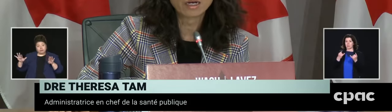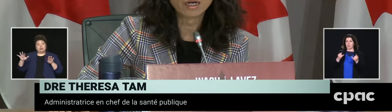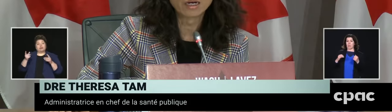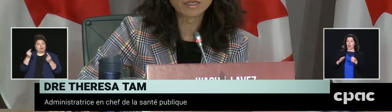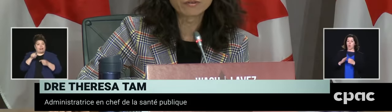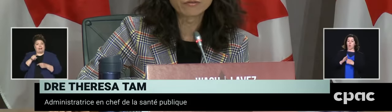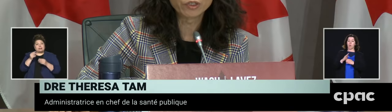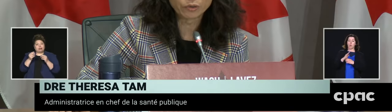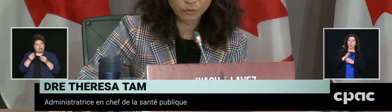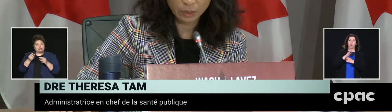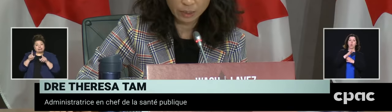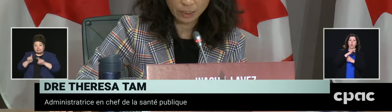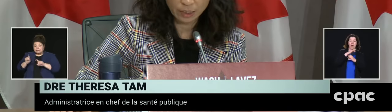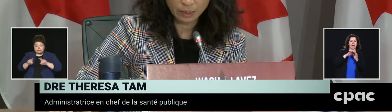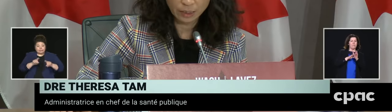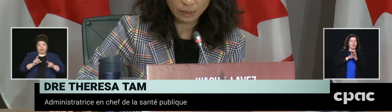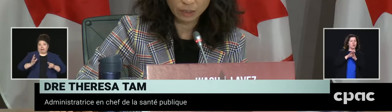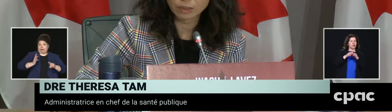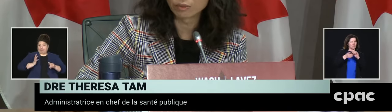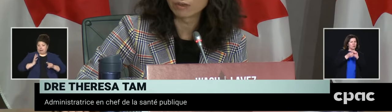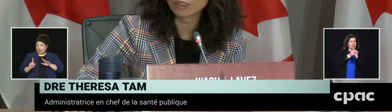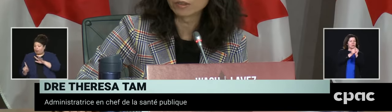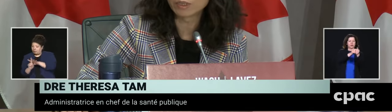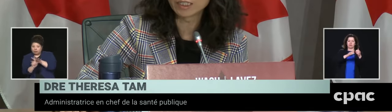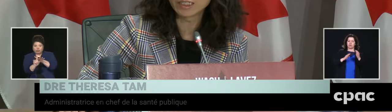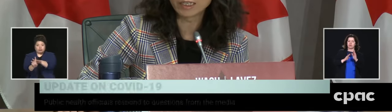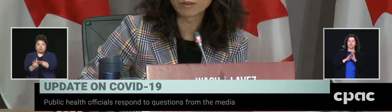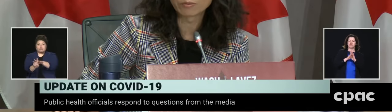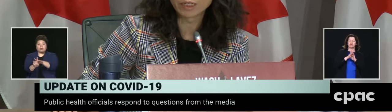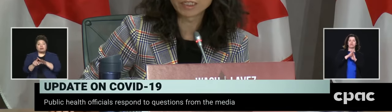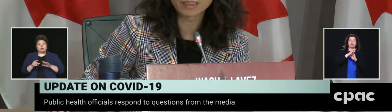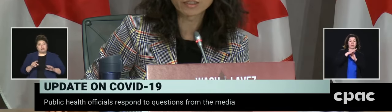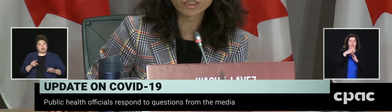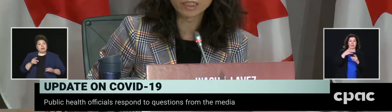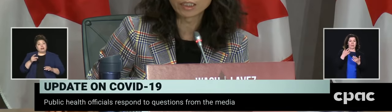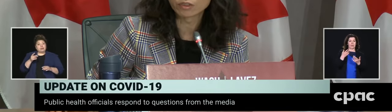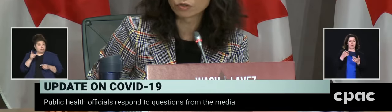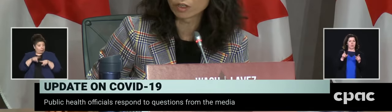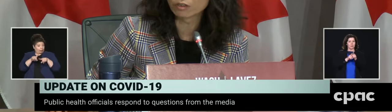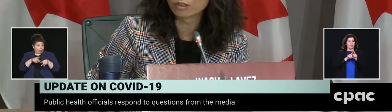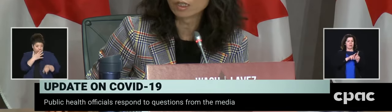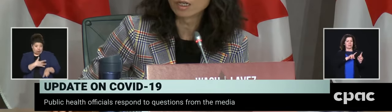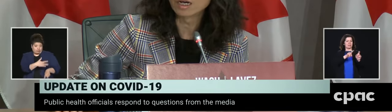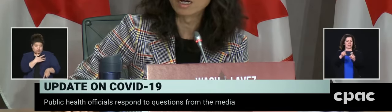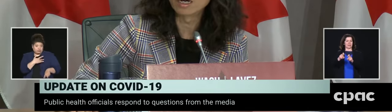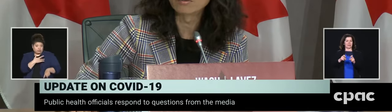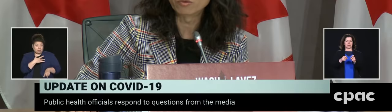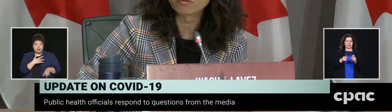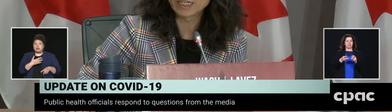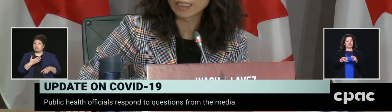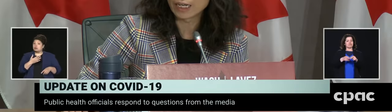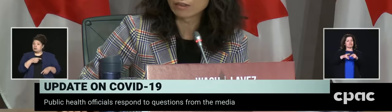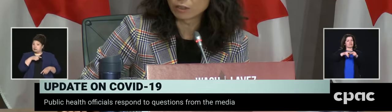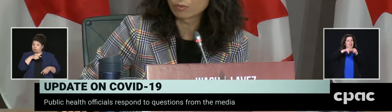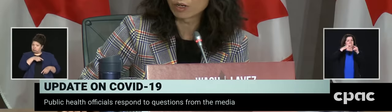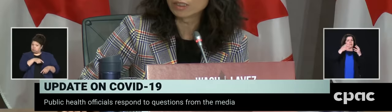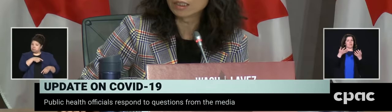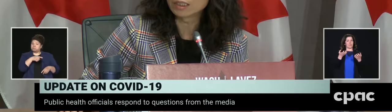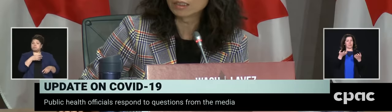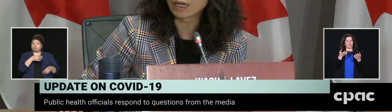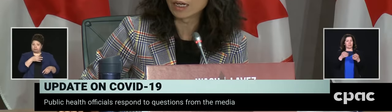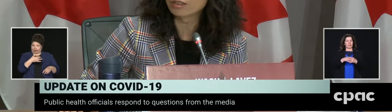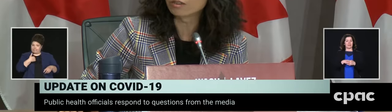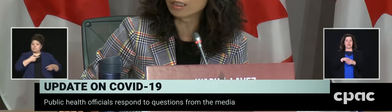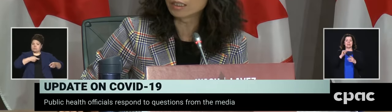So, if you were in a certain province where the outbreak is actually under control, right now, those